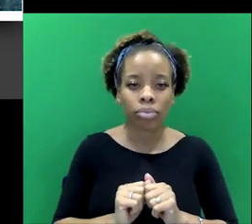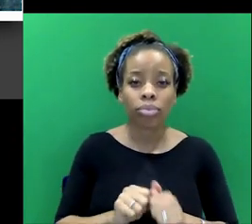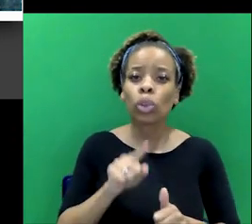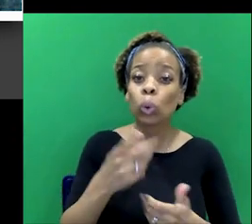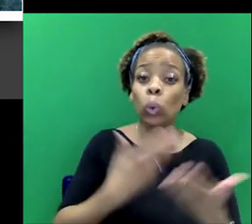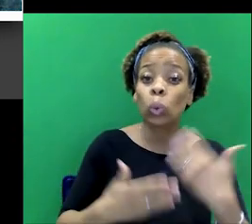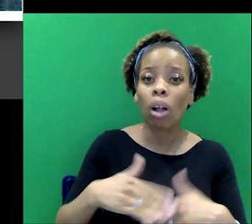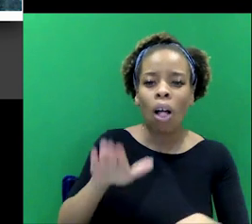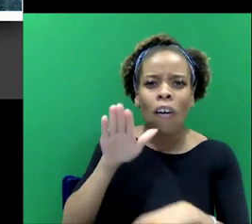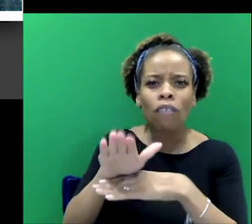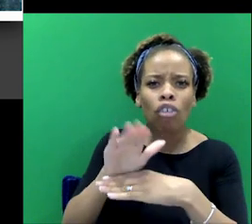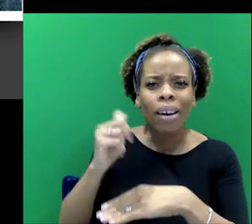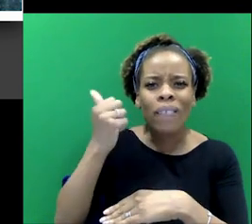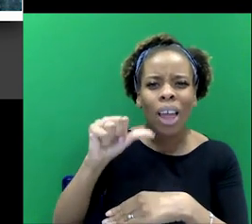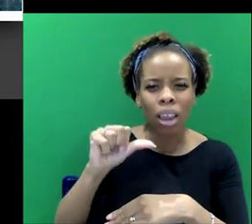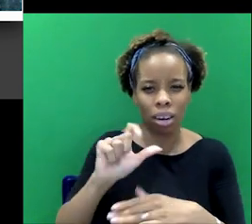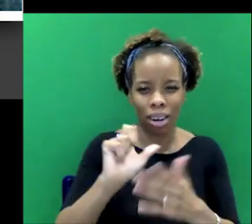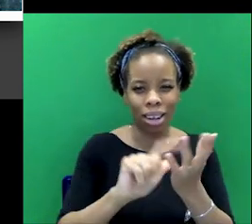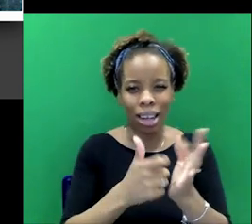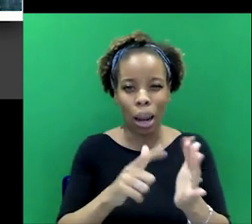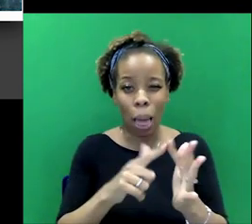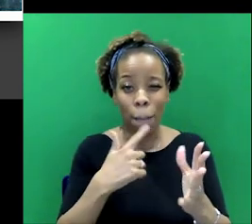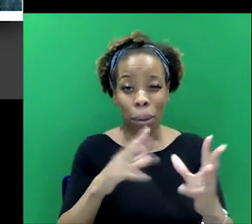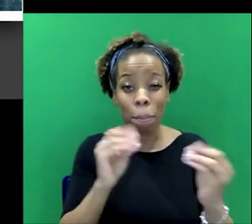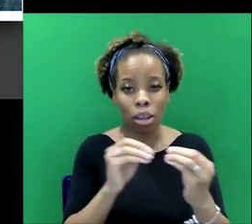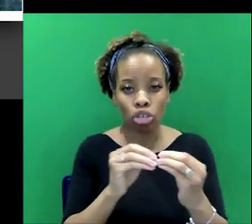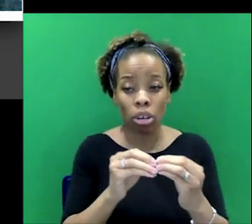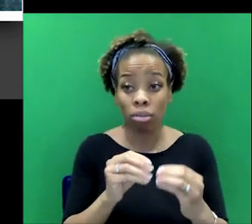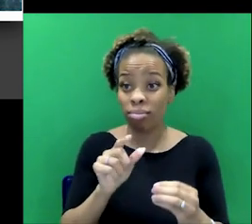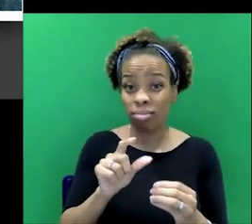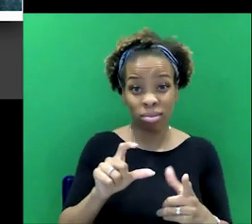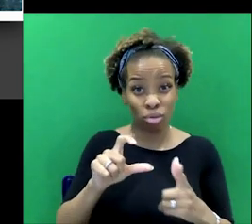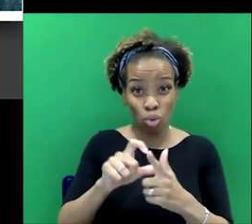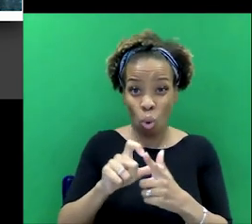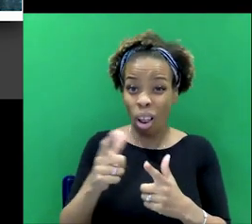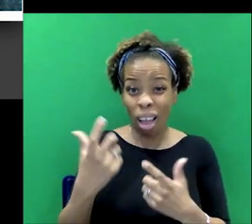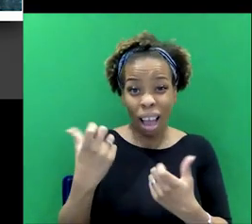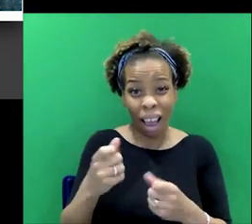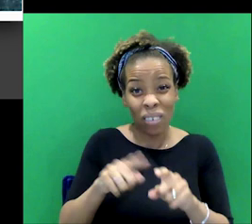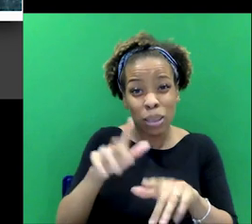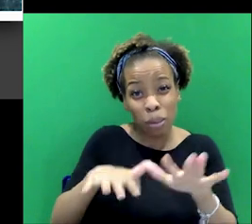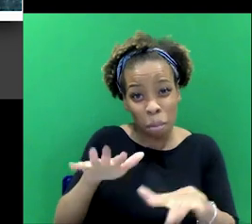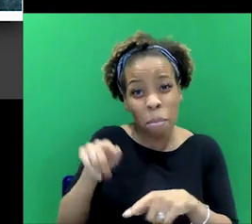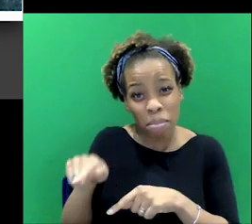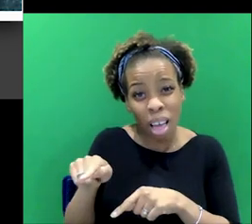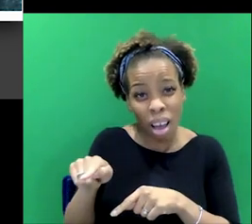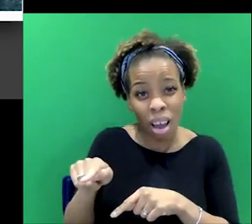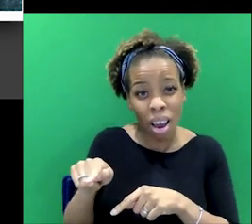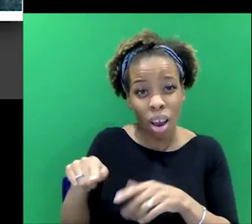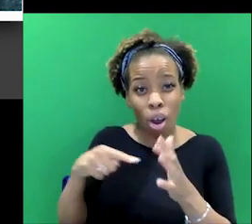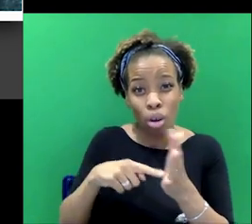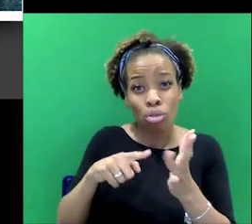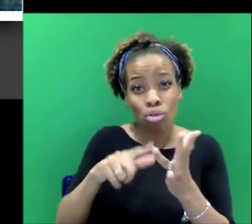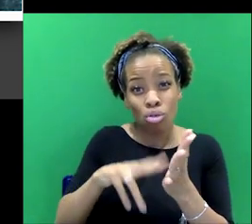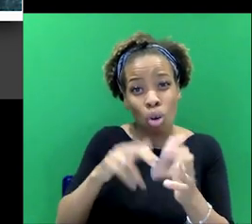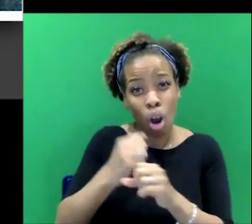villain, uh, to pick up on Clare's, actually Doyle himself is guilty of that. Sign of four, we have Tonga, the native,